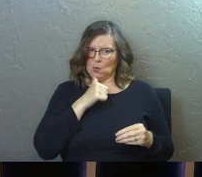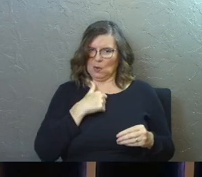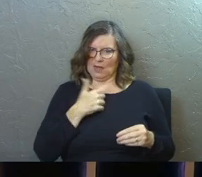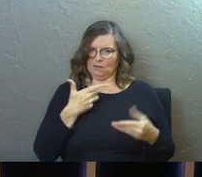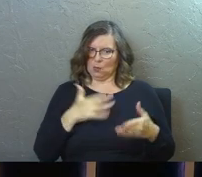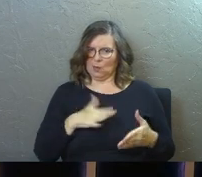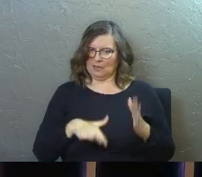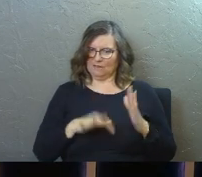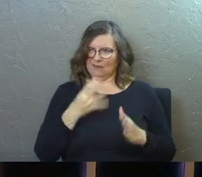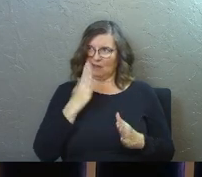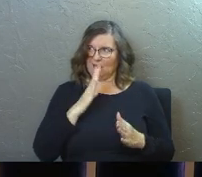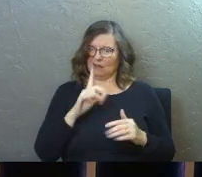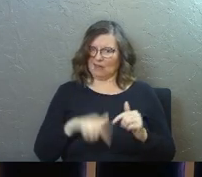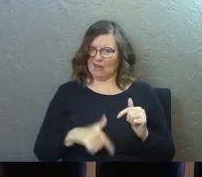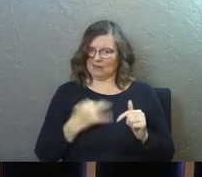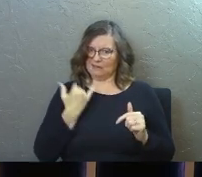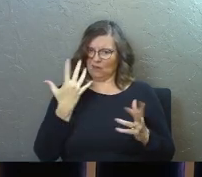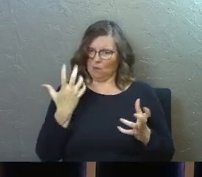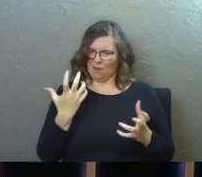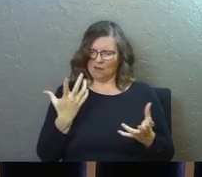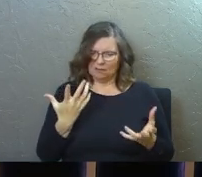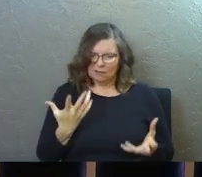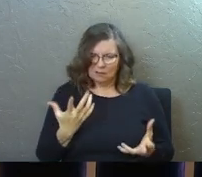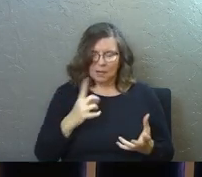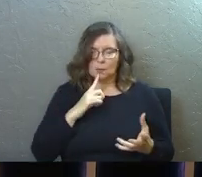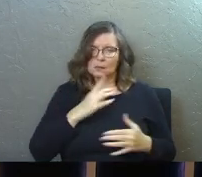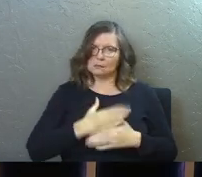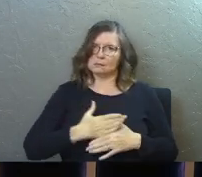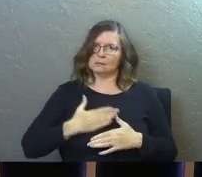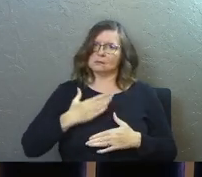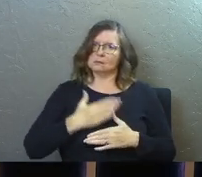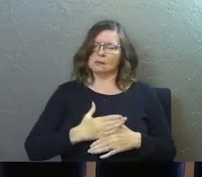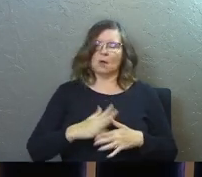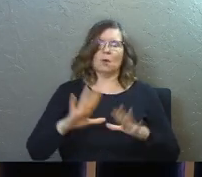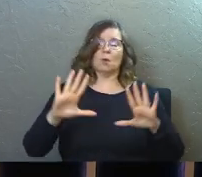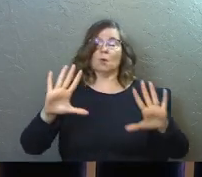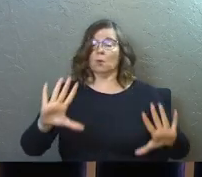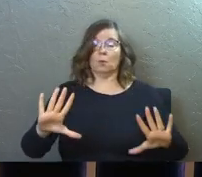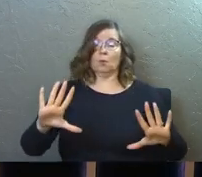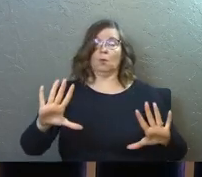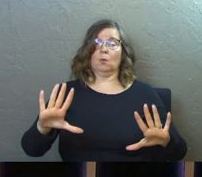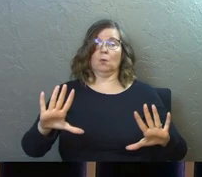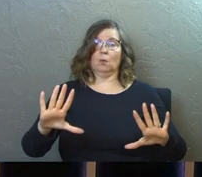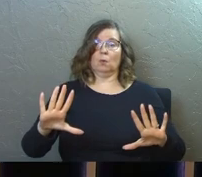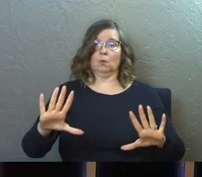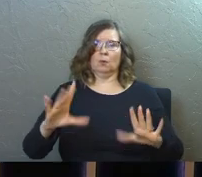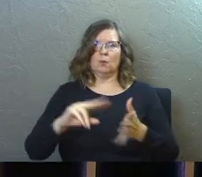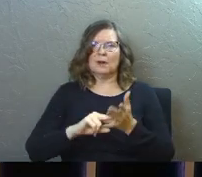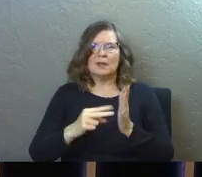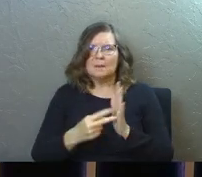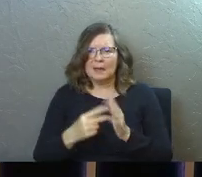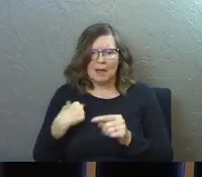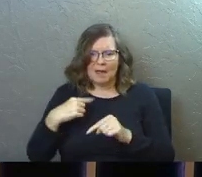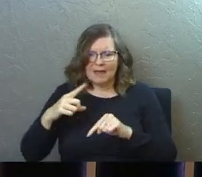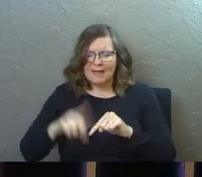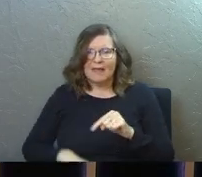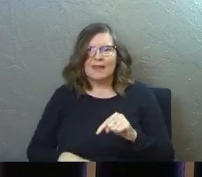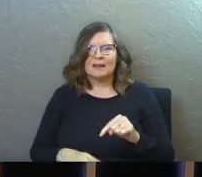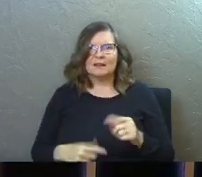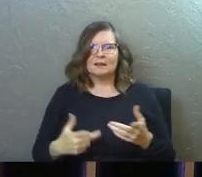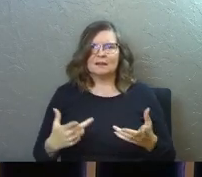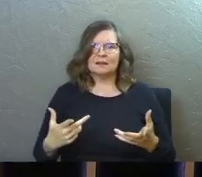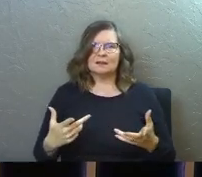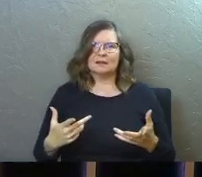even have a way to find God if I wanted to. That really bothers us. Wait a second. What do you mean I can't?